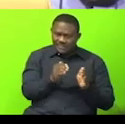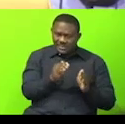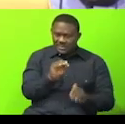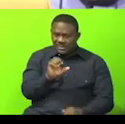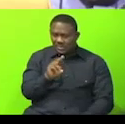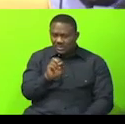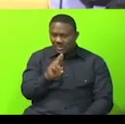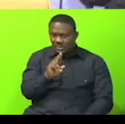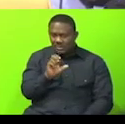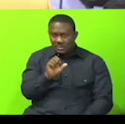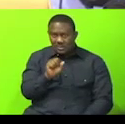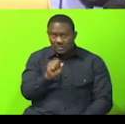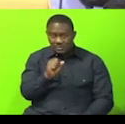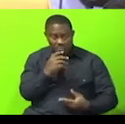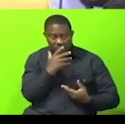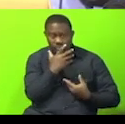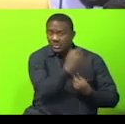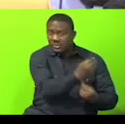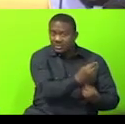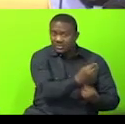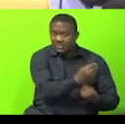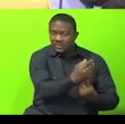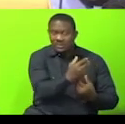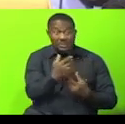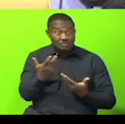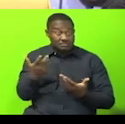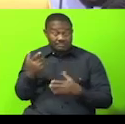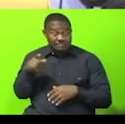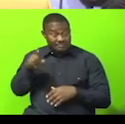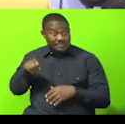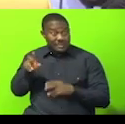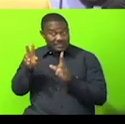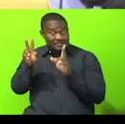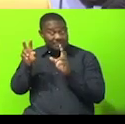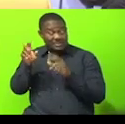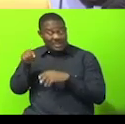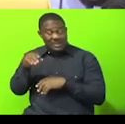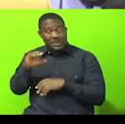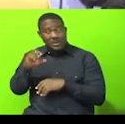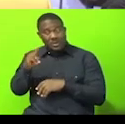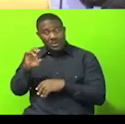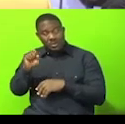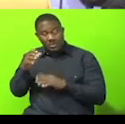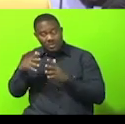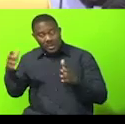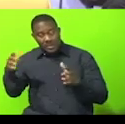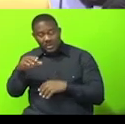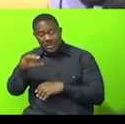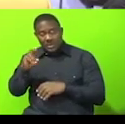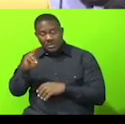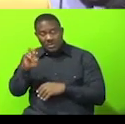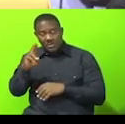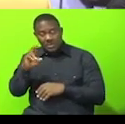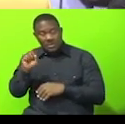a work out instead of a majority caucus in inverted commas. So if the correction can be made to